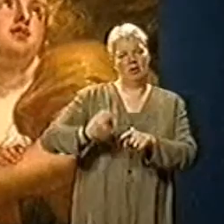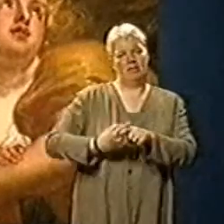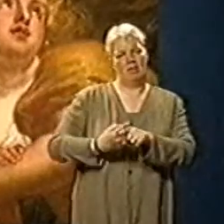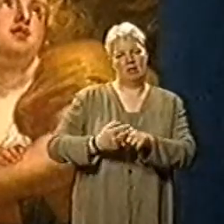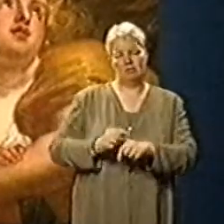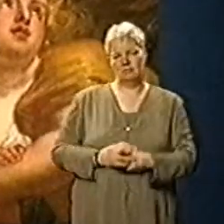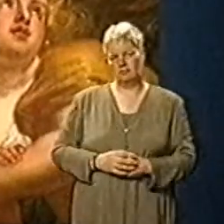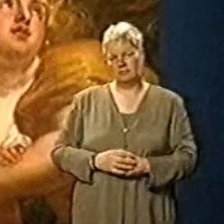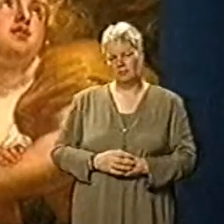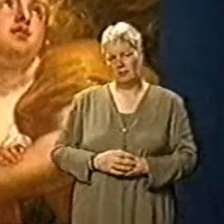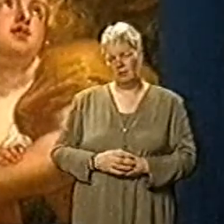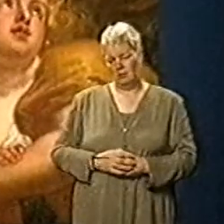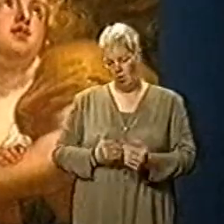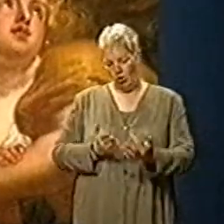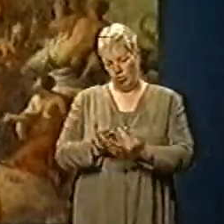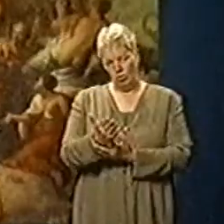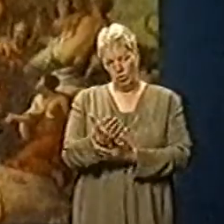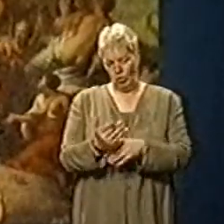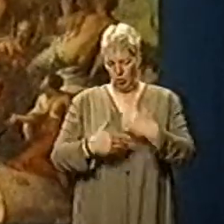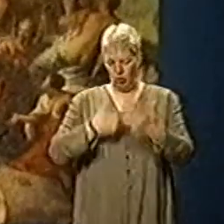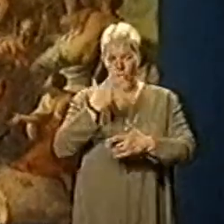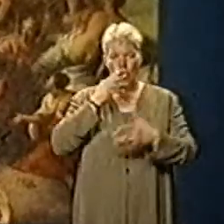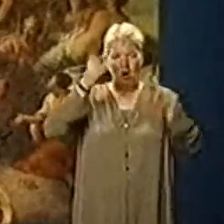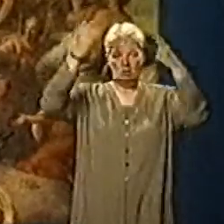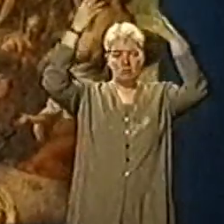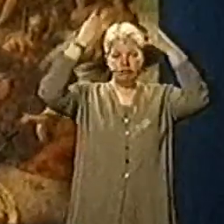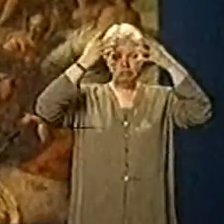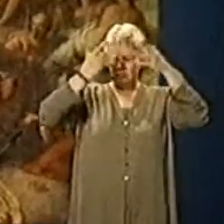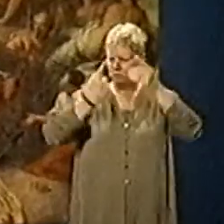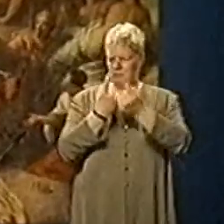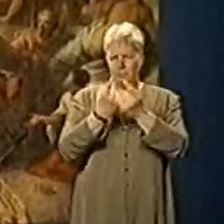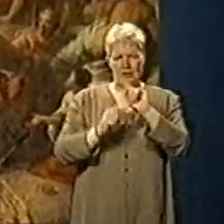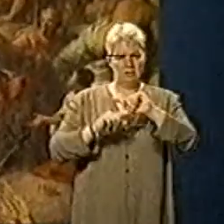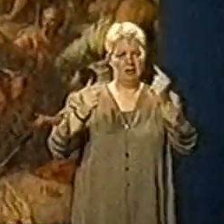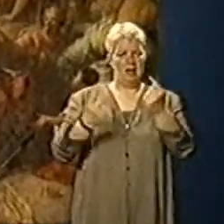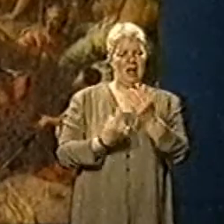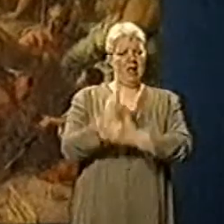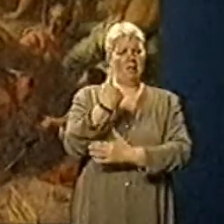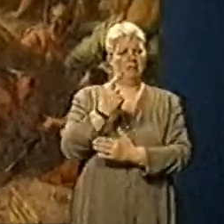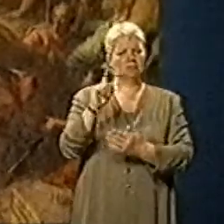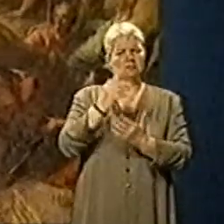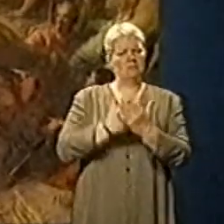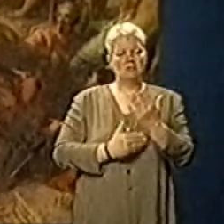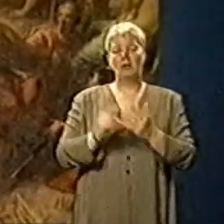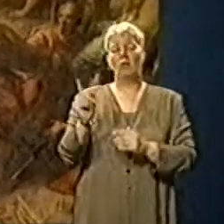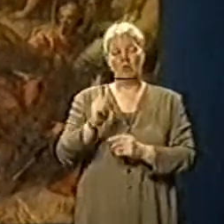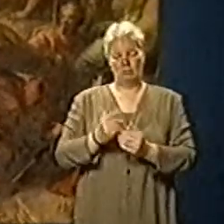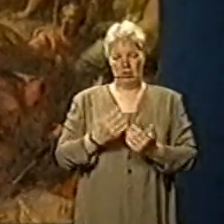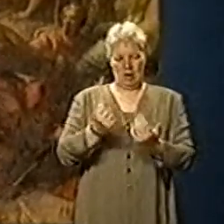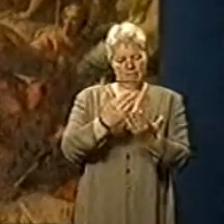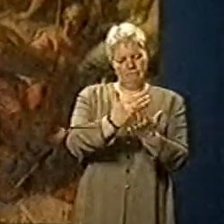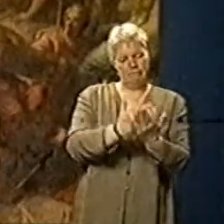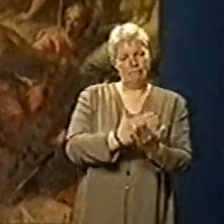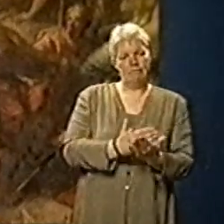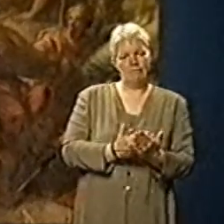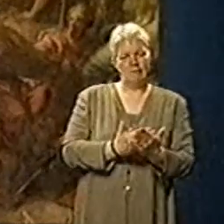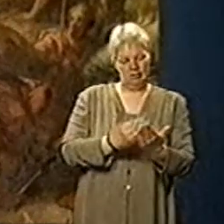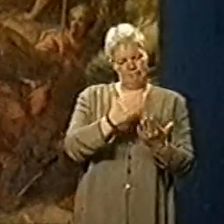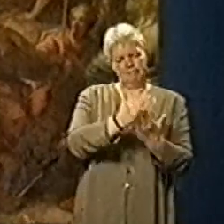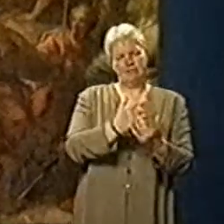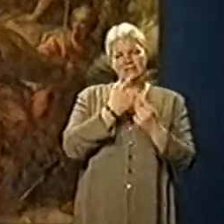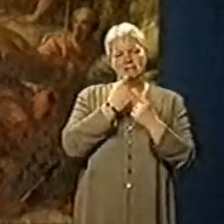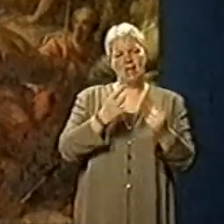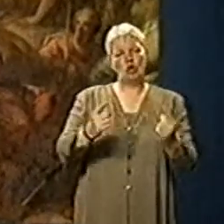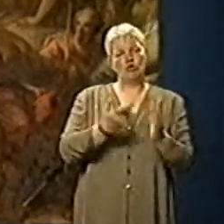But during the ceremony, something profoundly novel happened. A declaration of rights was read out, listing the